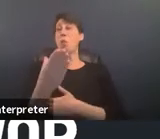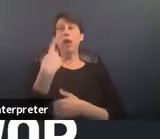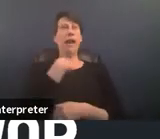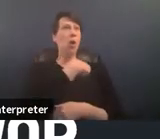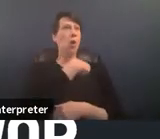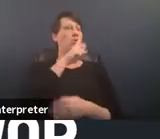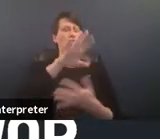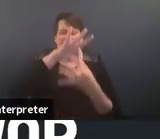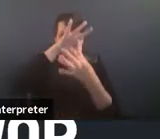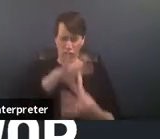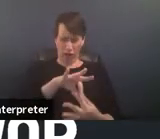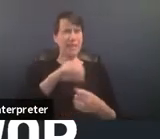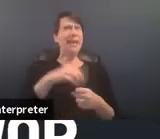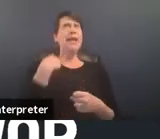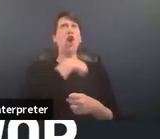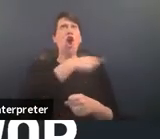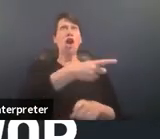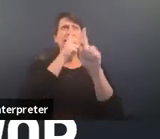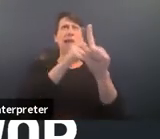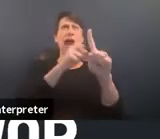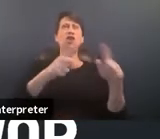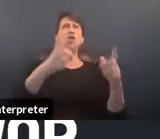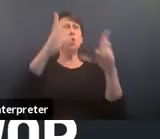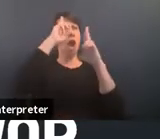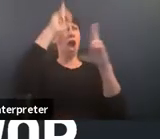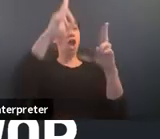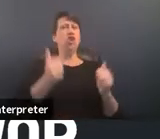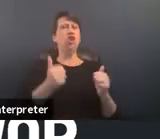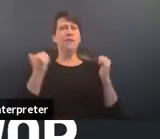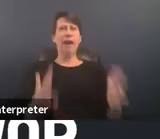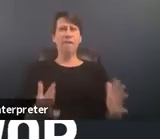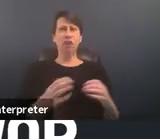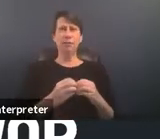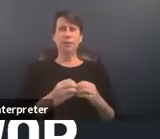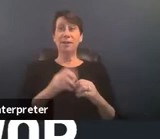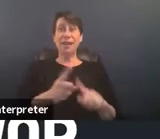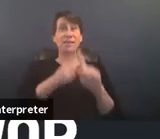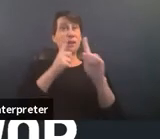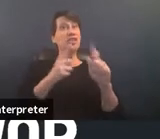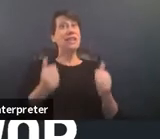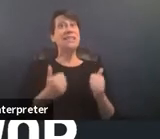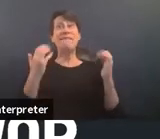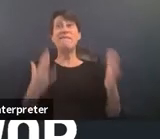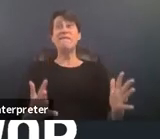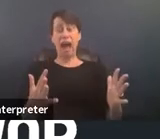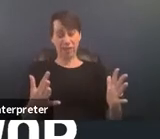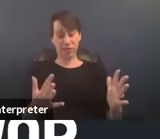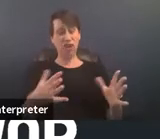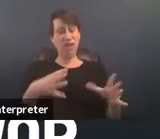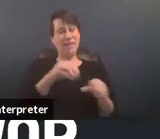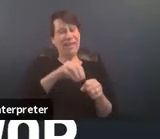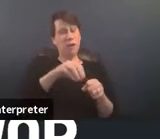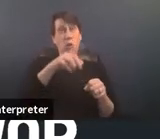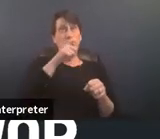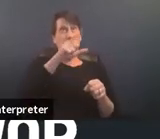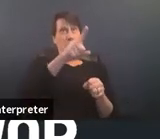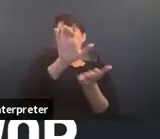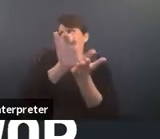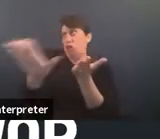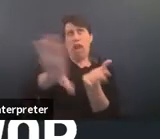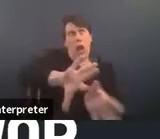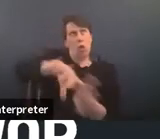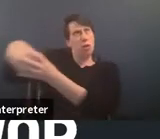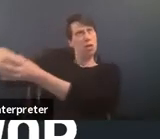grounded in our desire to honor survivors um particularly survivors at the margins um we